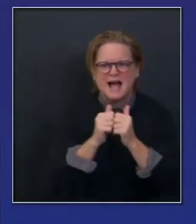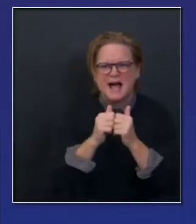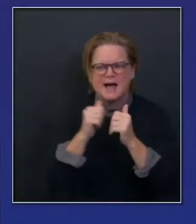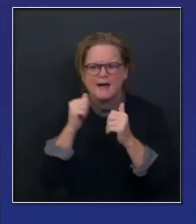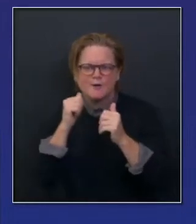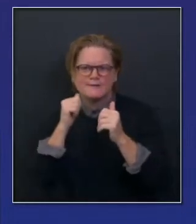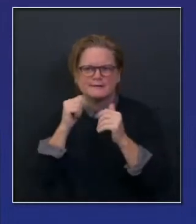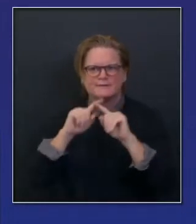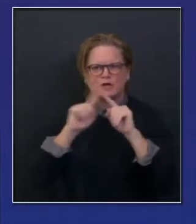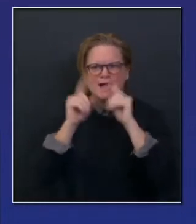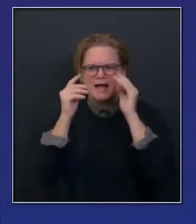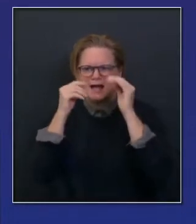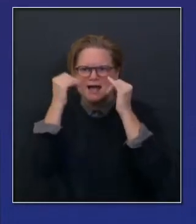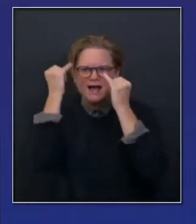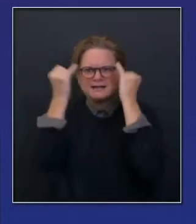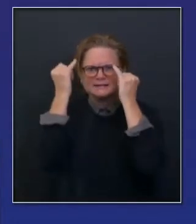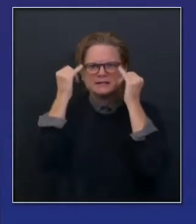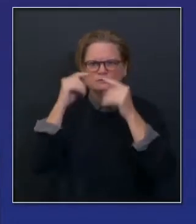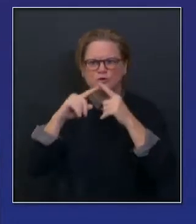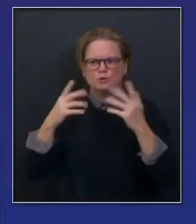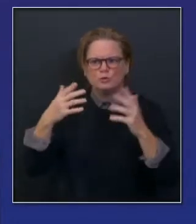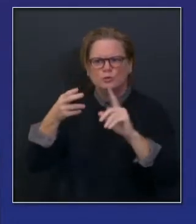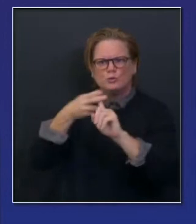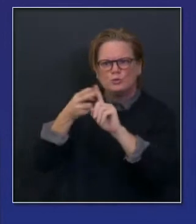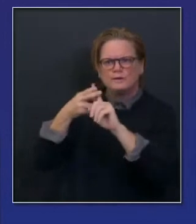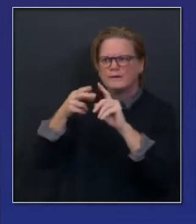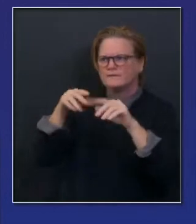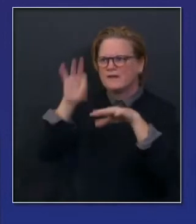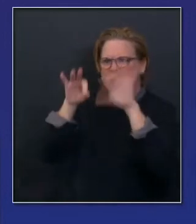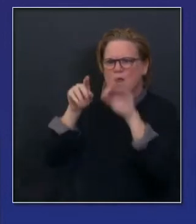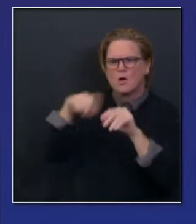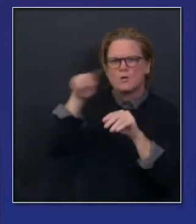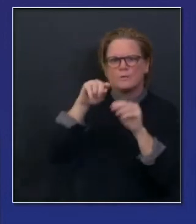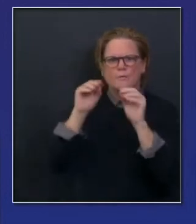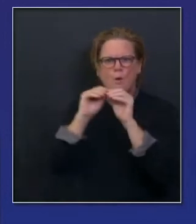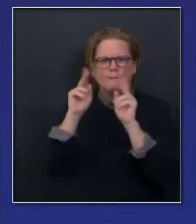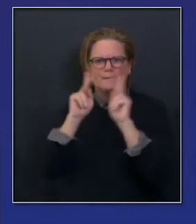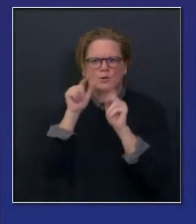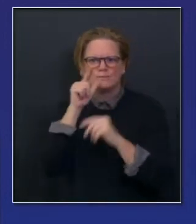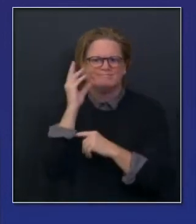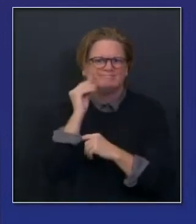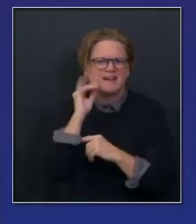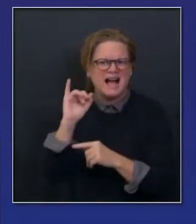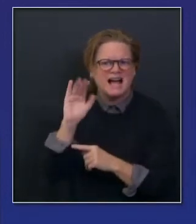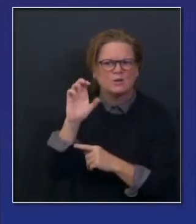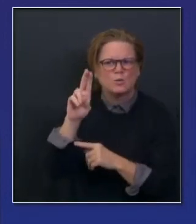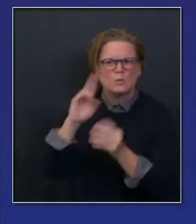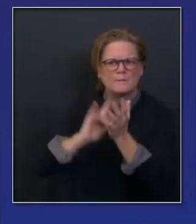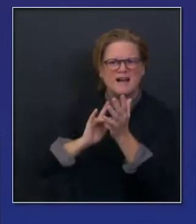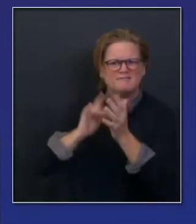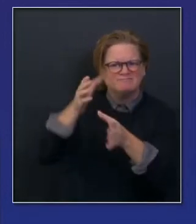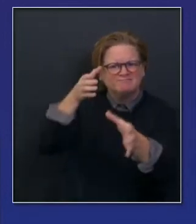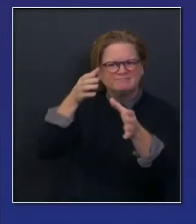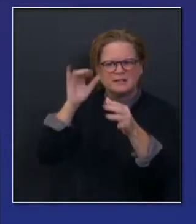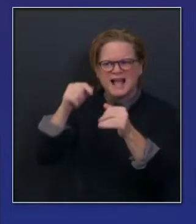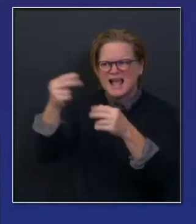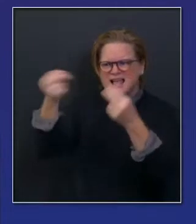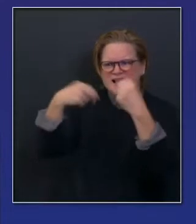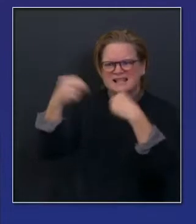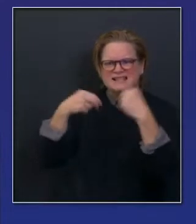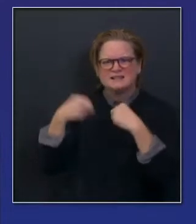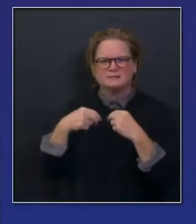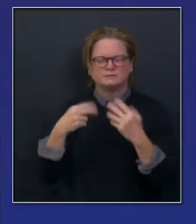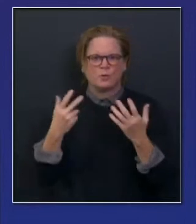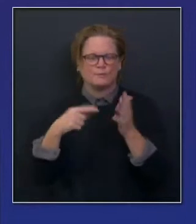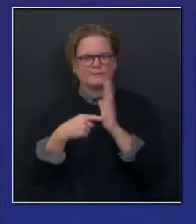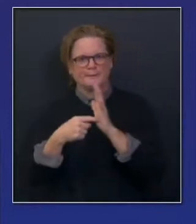online, particularly in the ICUs, and that is a perfect segue, a recent example of work we've done in